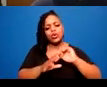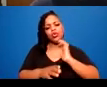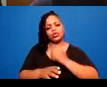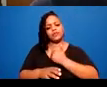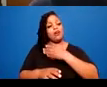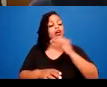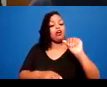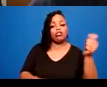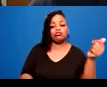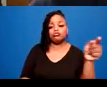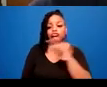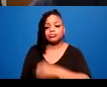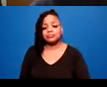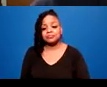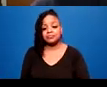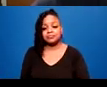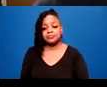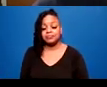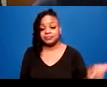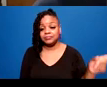So we'll talk about resilience now.